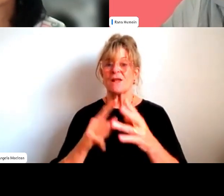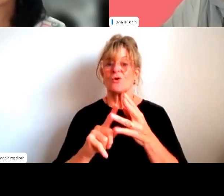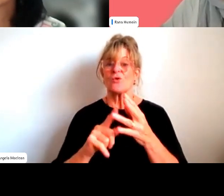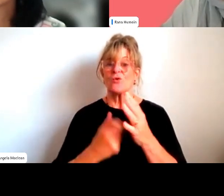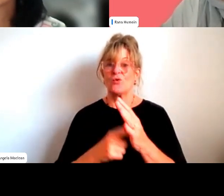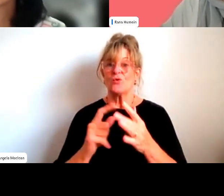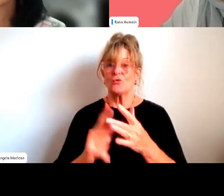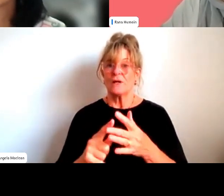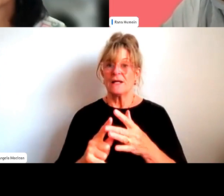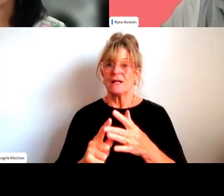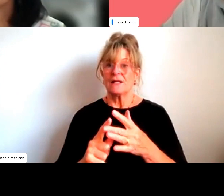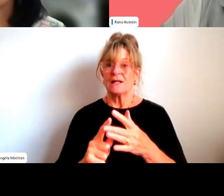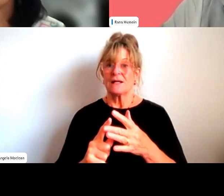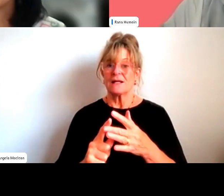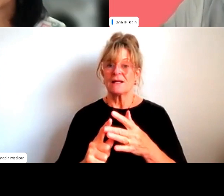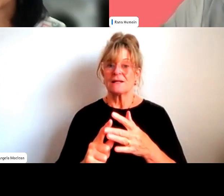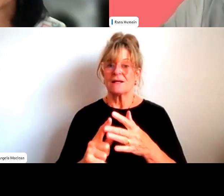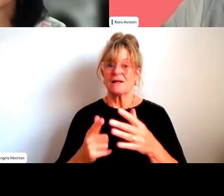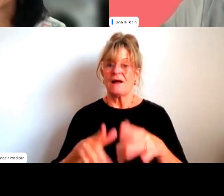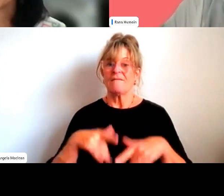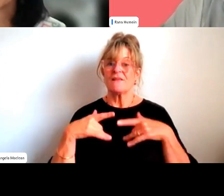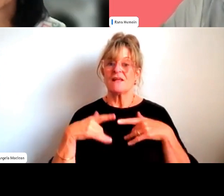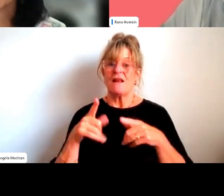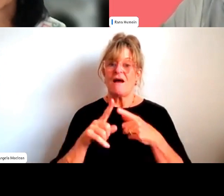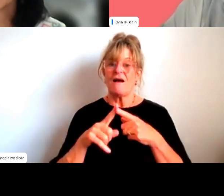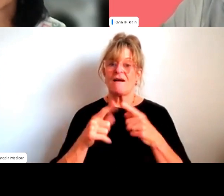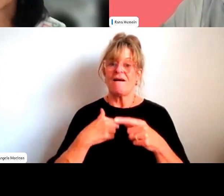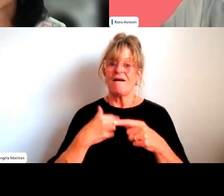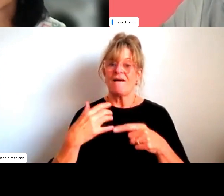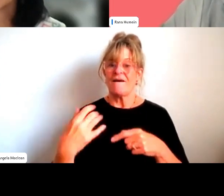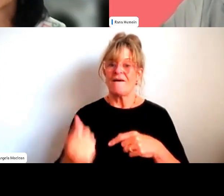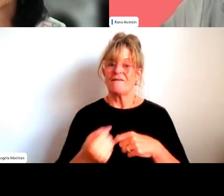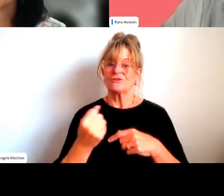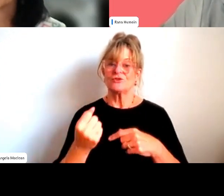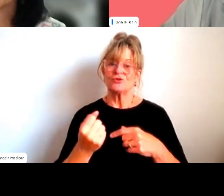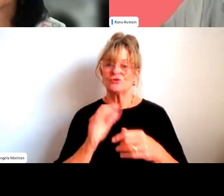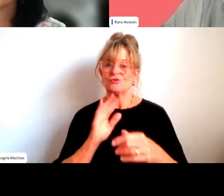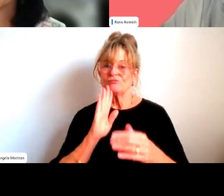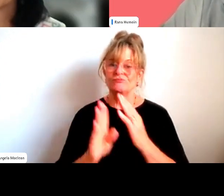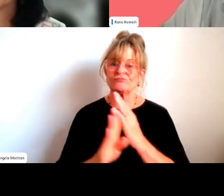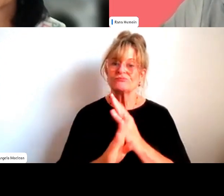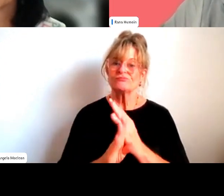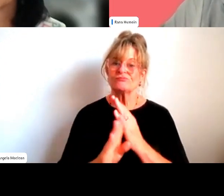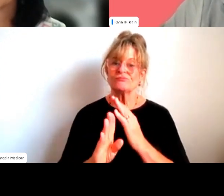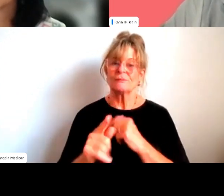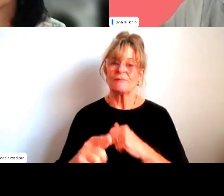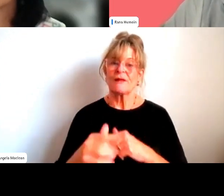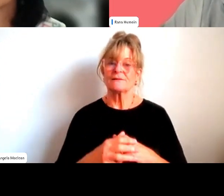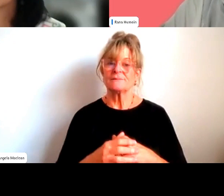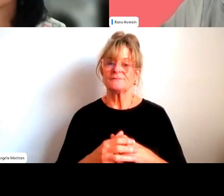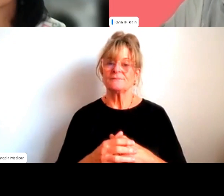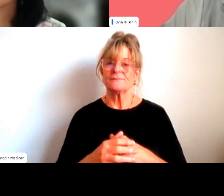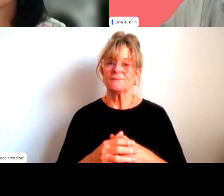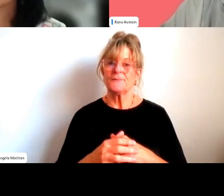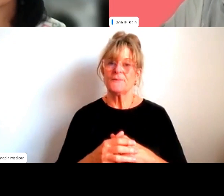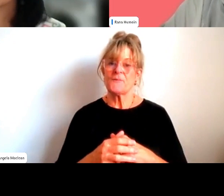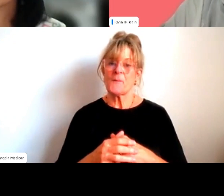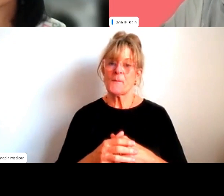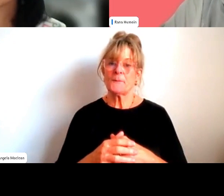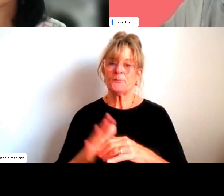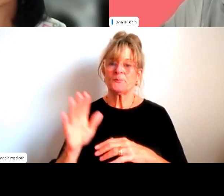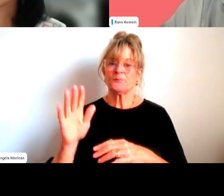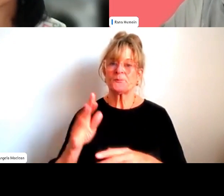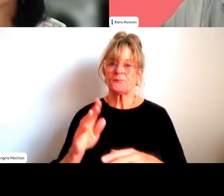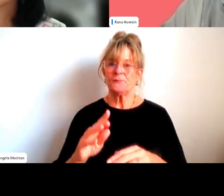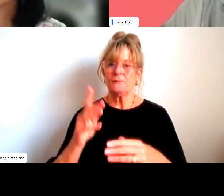my proximity to whiteness. It can, I, I'm very aware of what that means in, in today's kind of societal